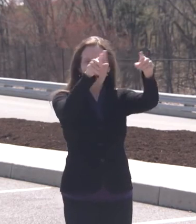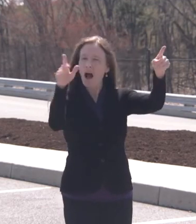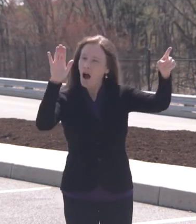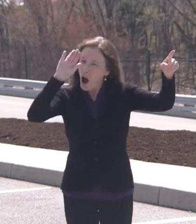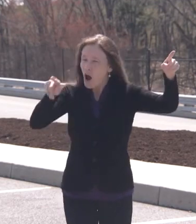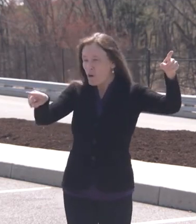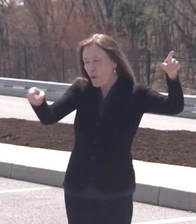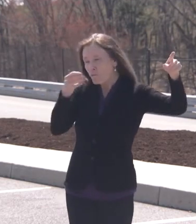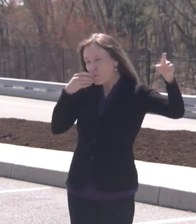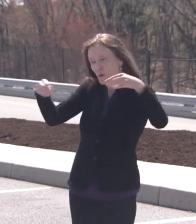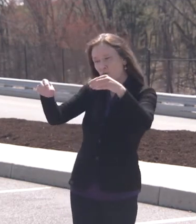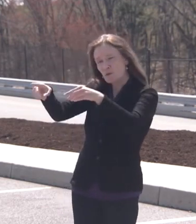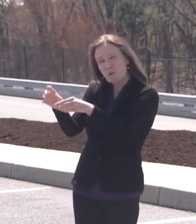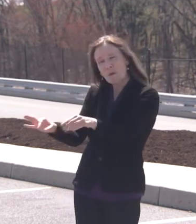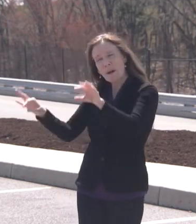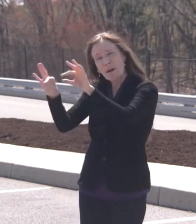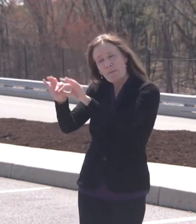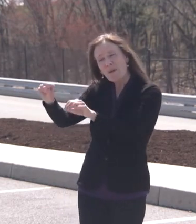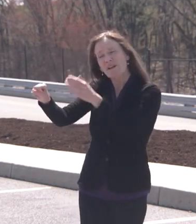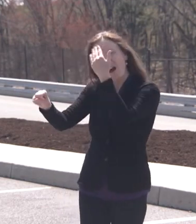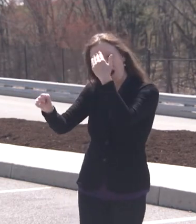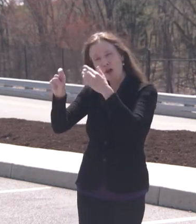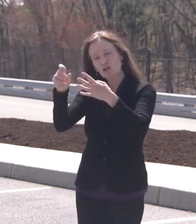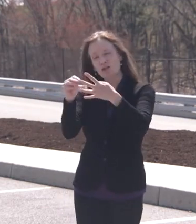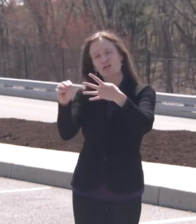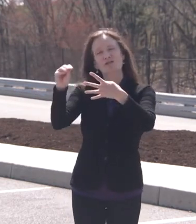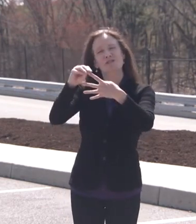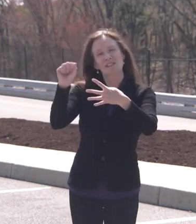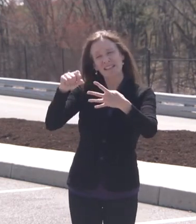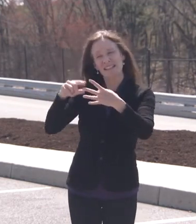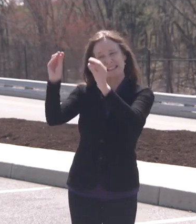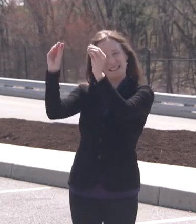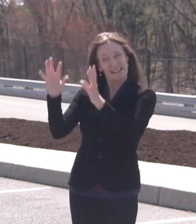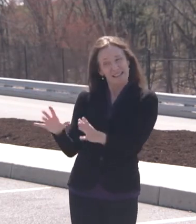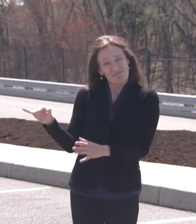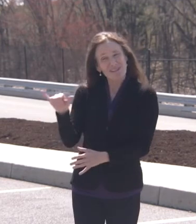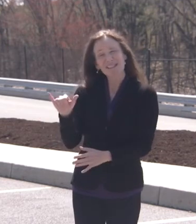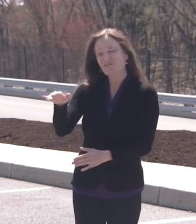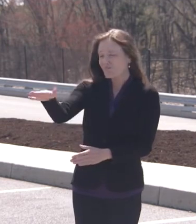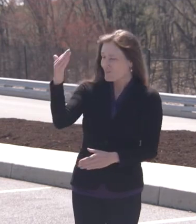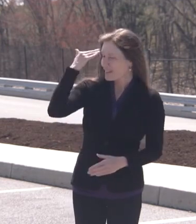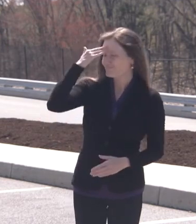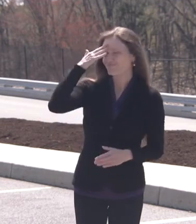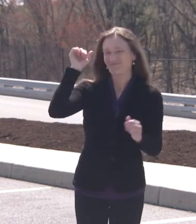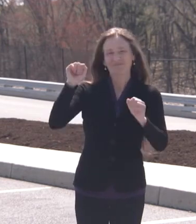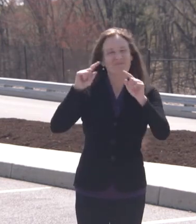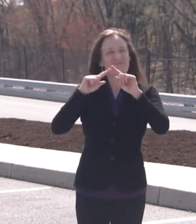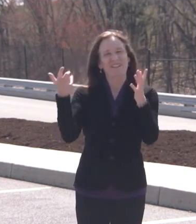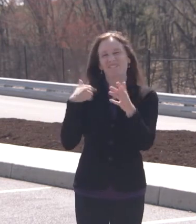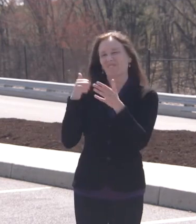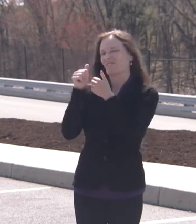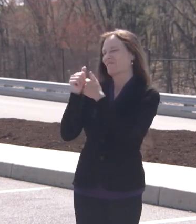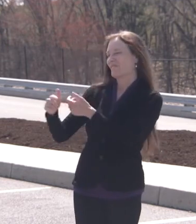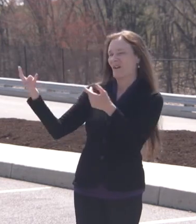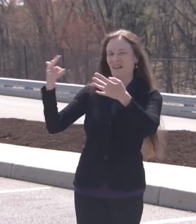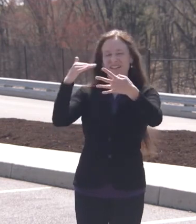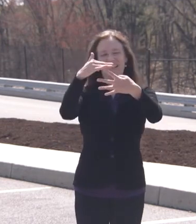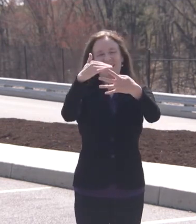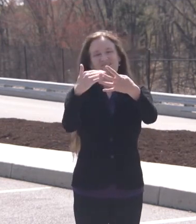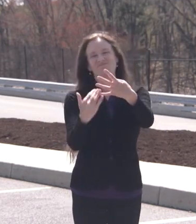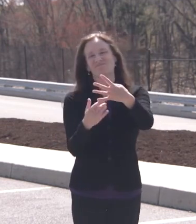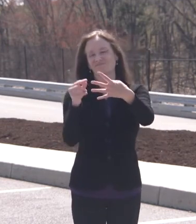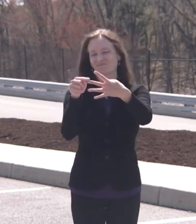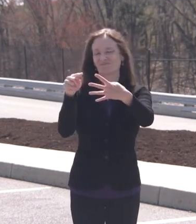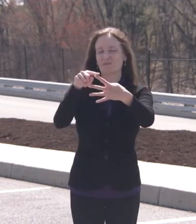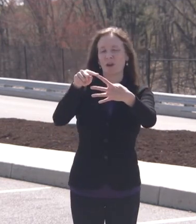1A. Actually, teachers weren't originally 1A. So I made teachers. I bumped food workers, agricultural workers,